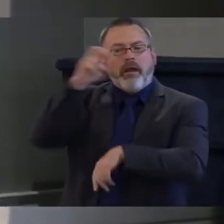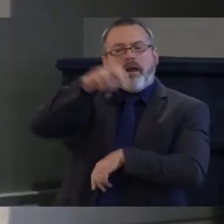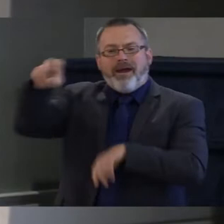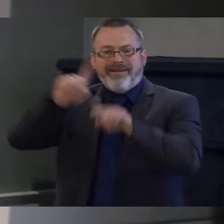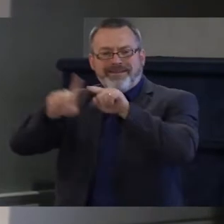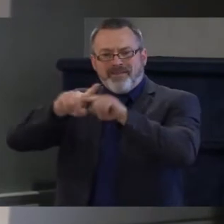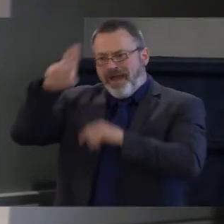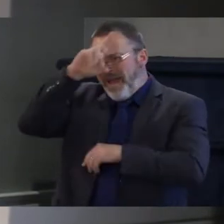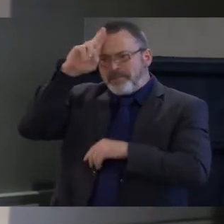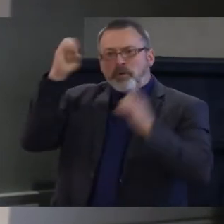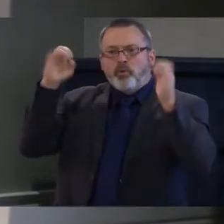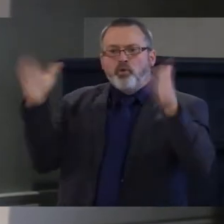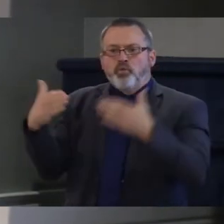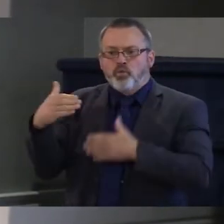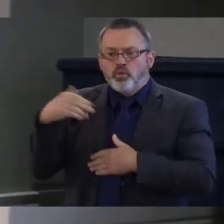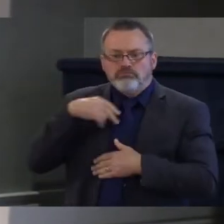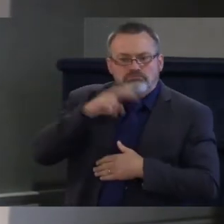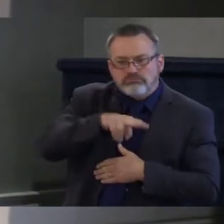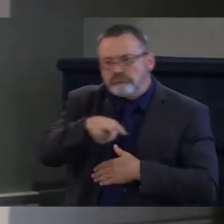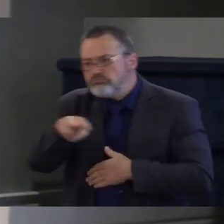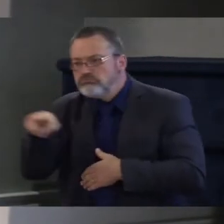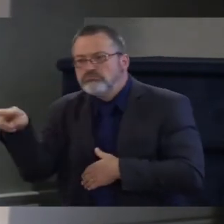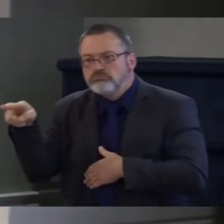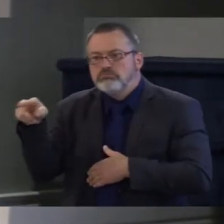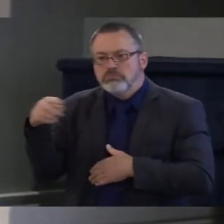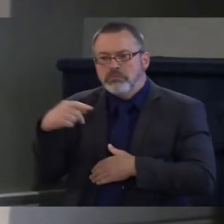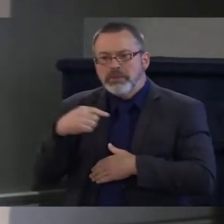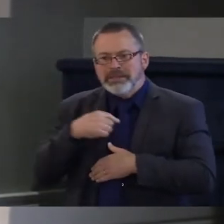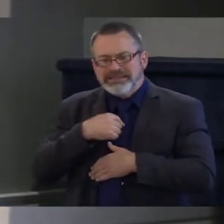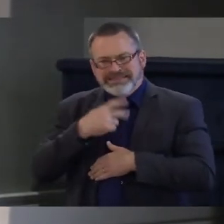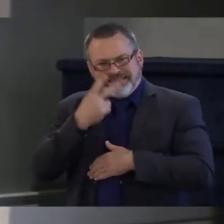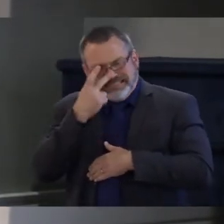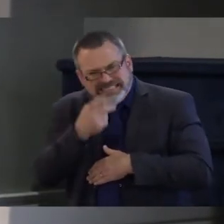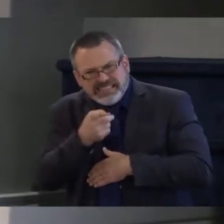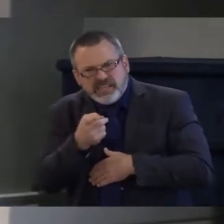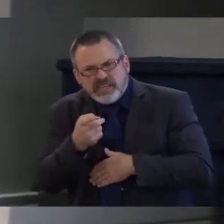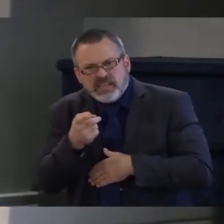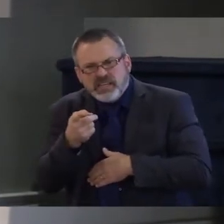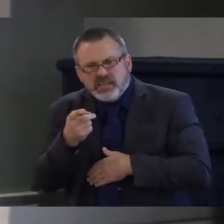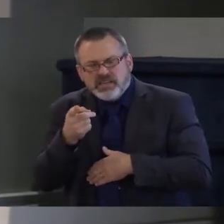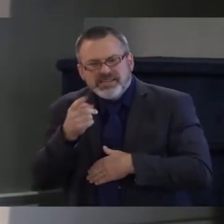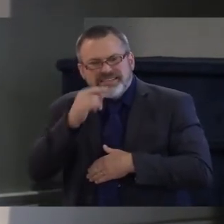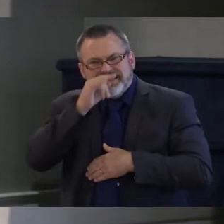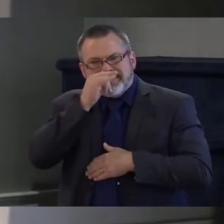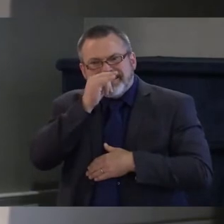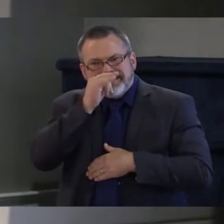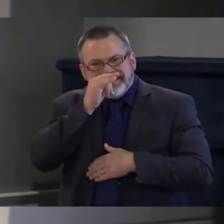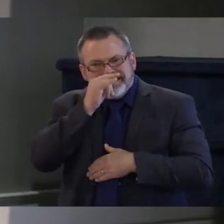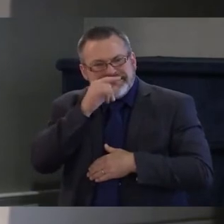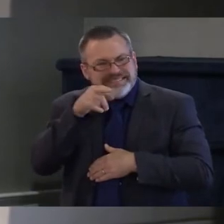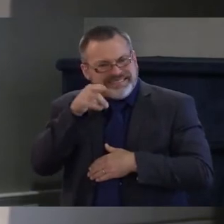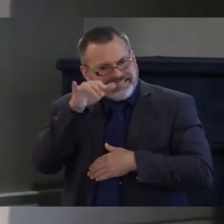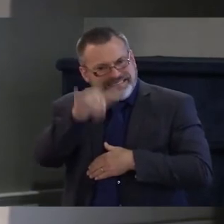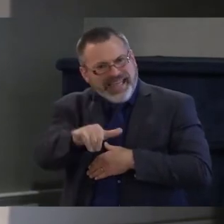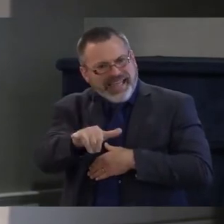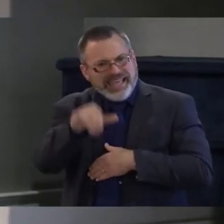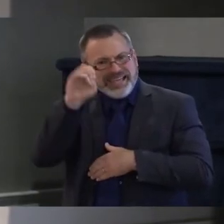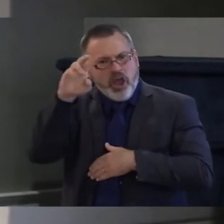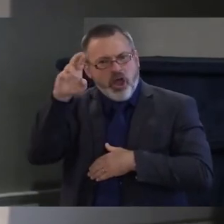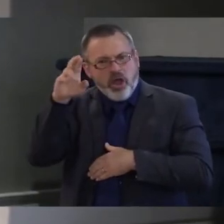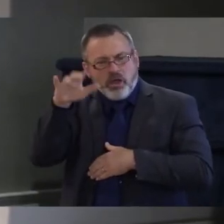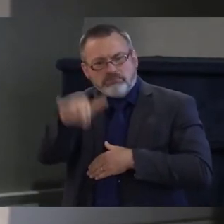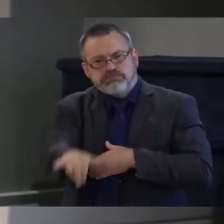four to five days in the ER in mental health crisis. Why? Because they didn't have access to outpatient services.